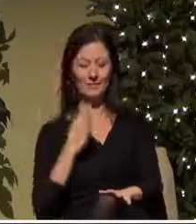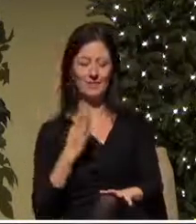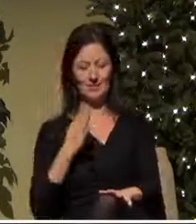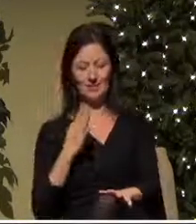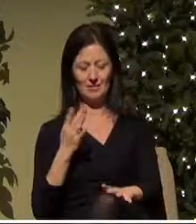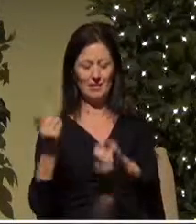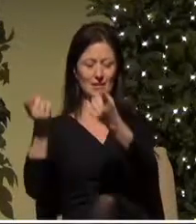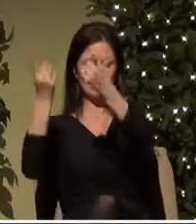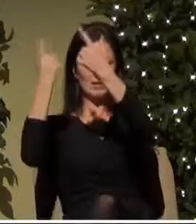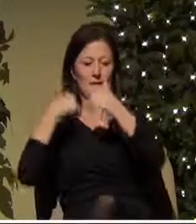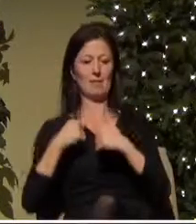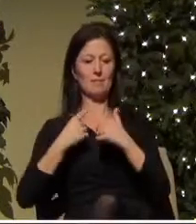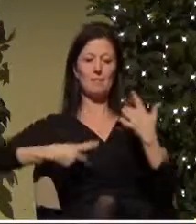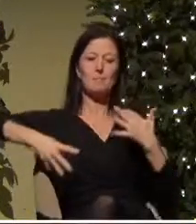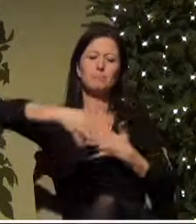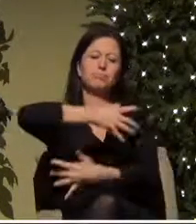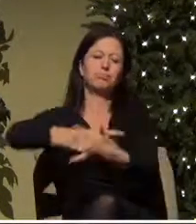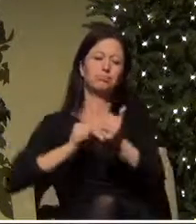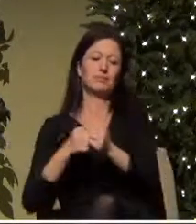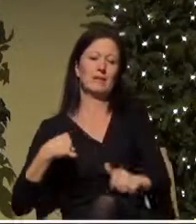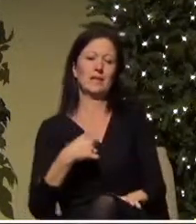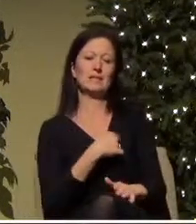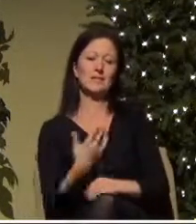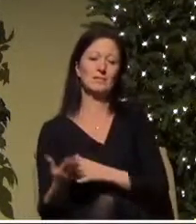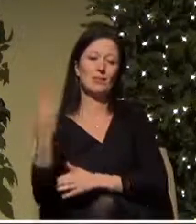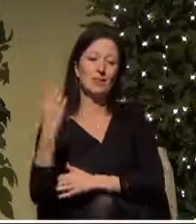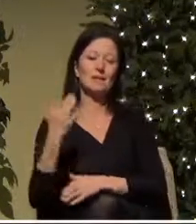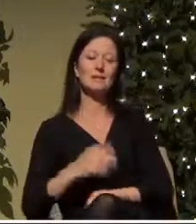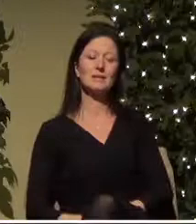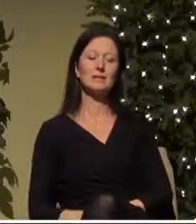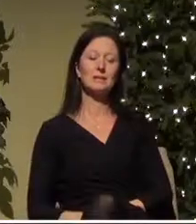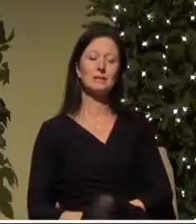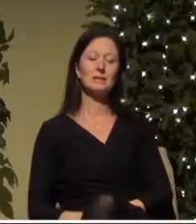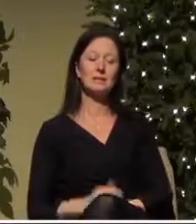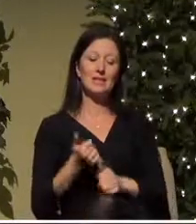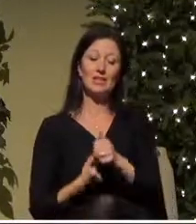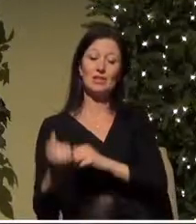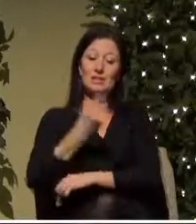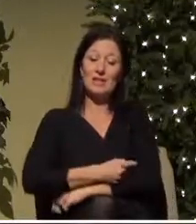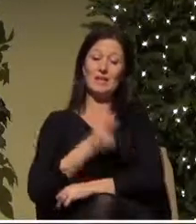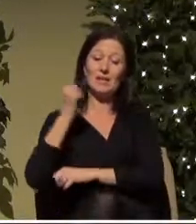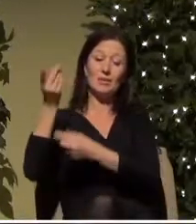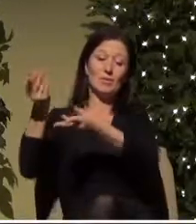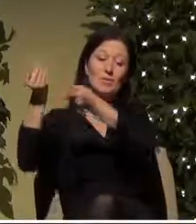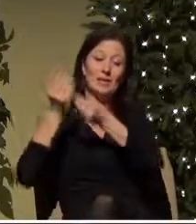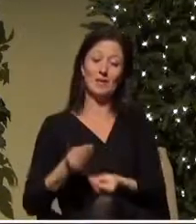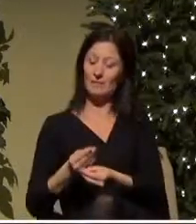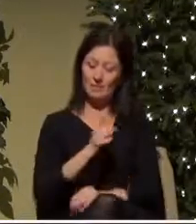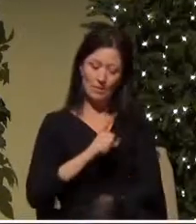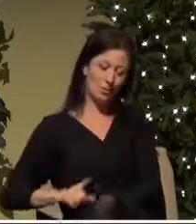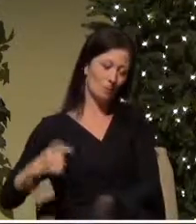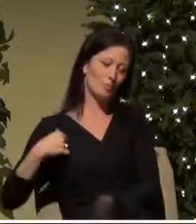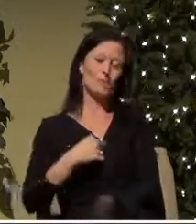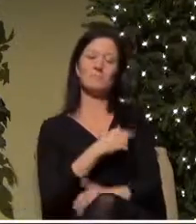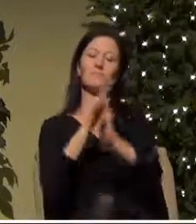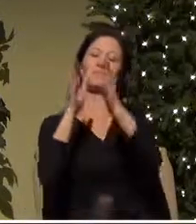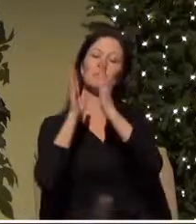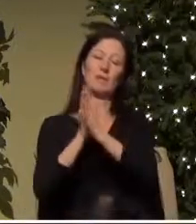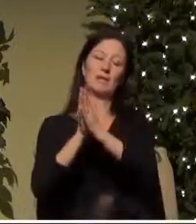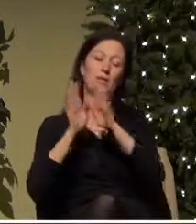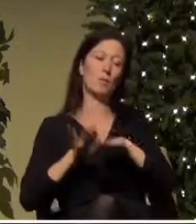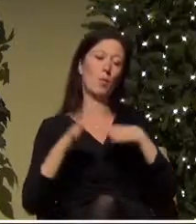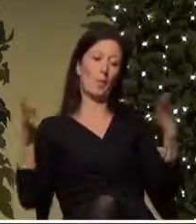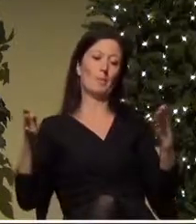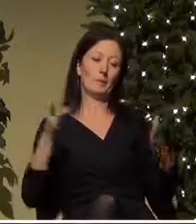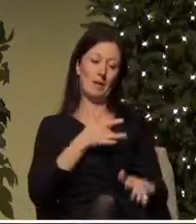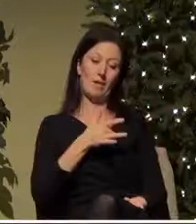in these days that you have given to us Lord we pray that you would open our hearts and our minds